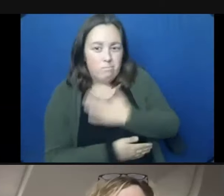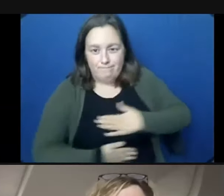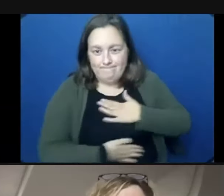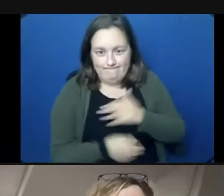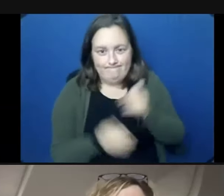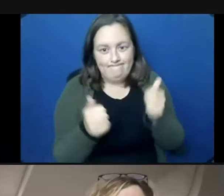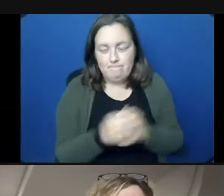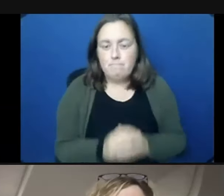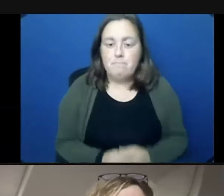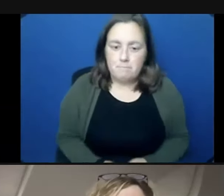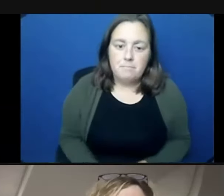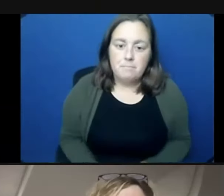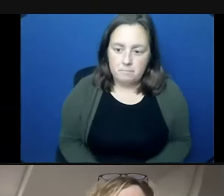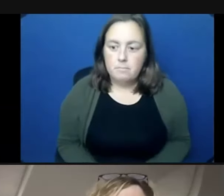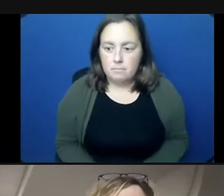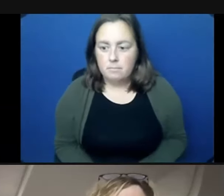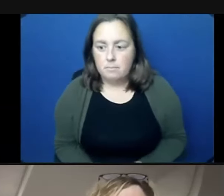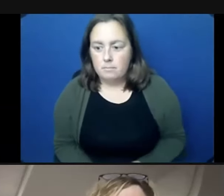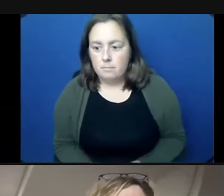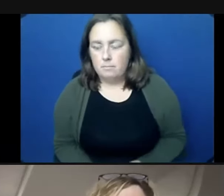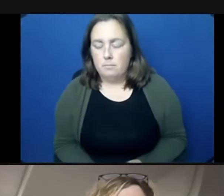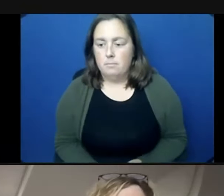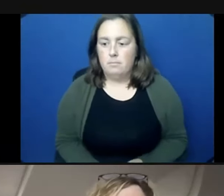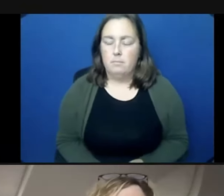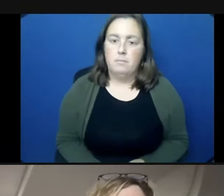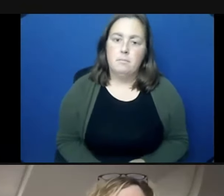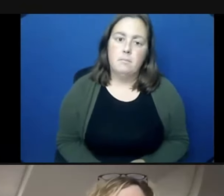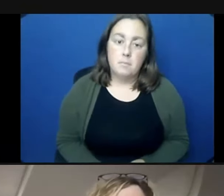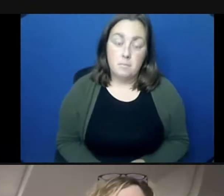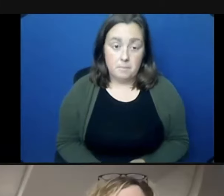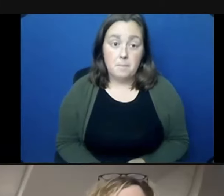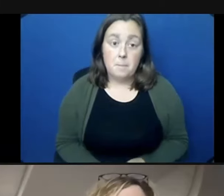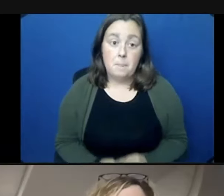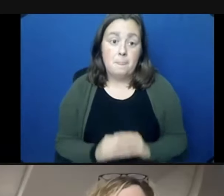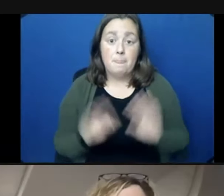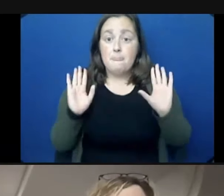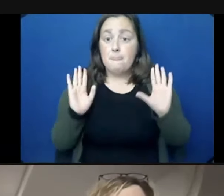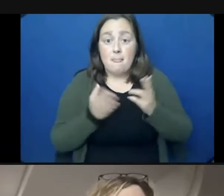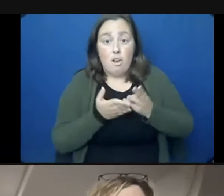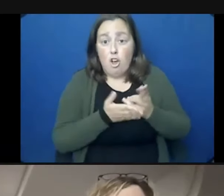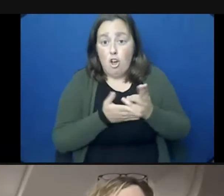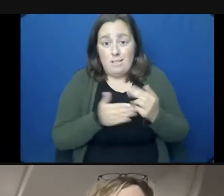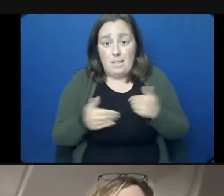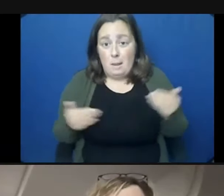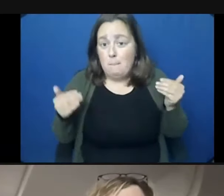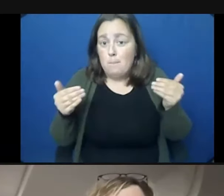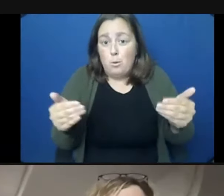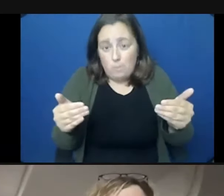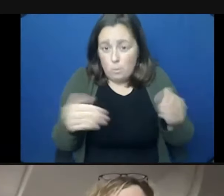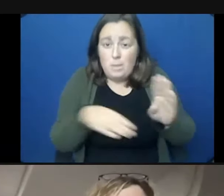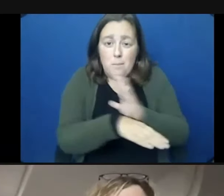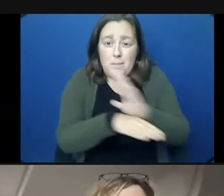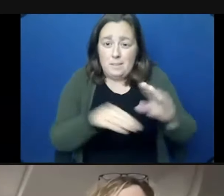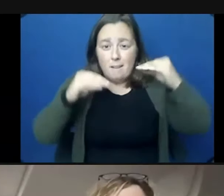Thank you. Thanks for your comments. Okay. At this point, you know, in all honesty, I'm a little bit involved with the business of educating kids.